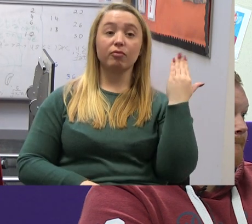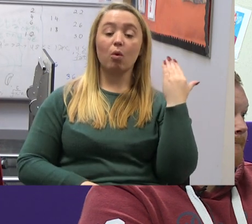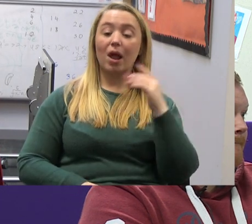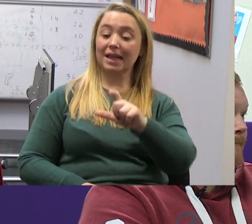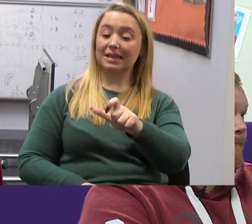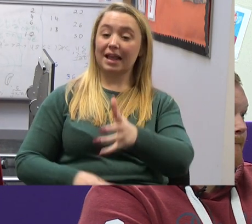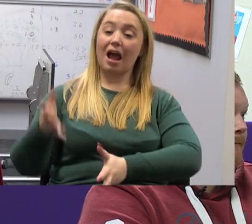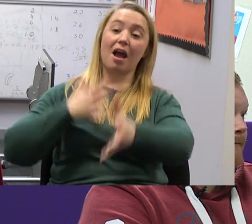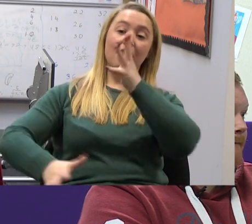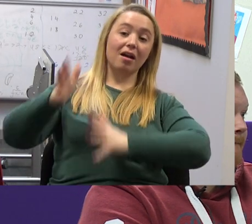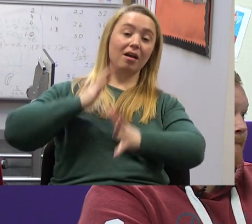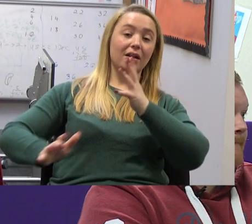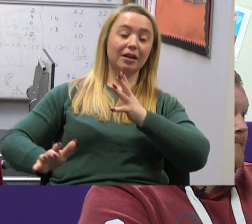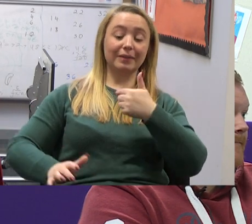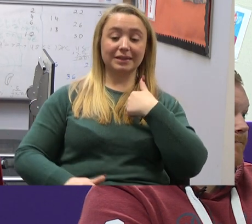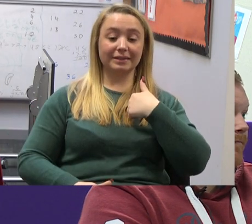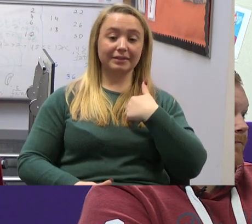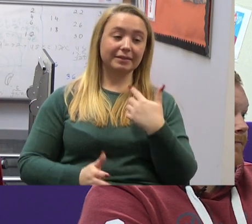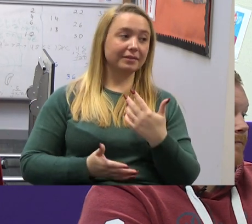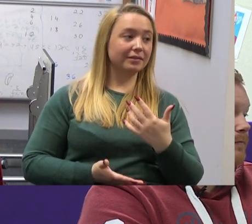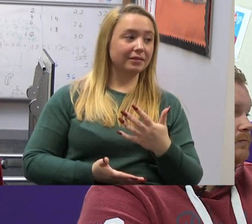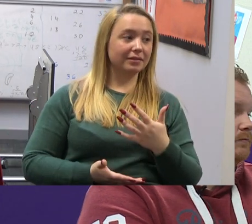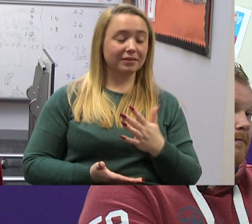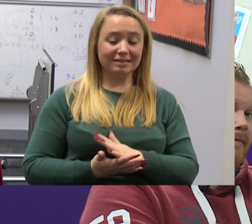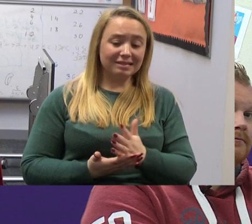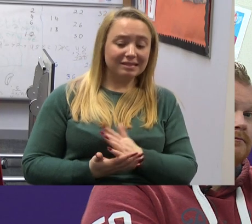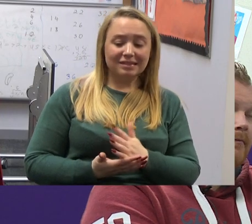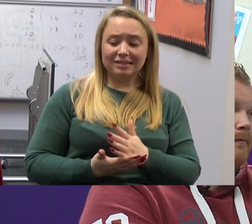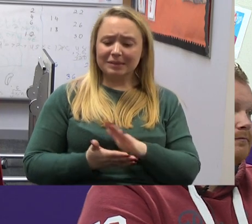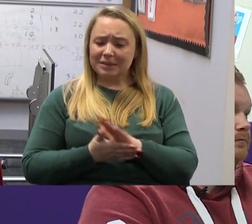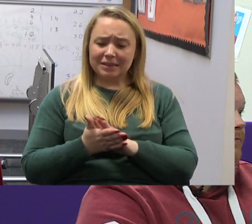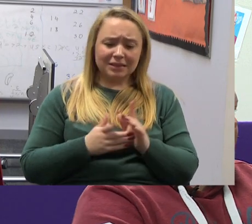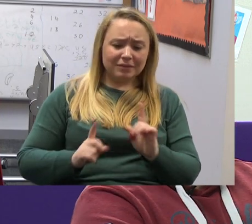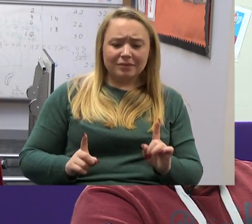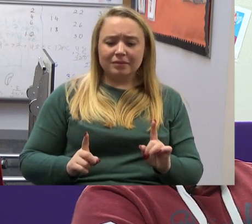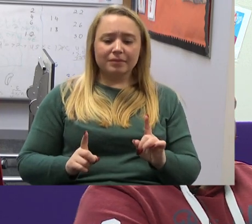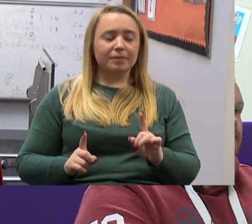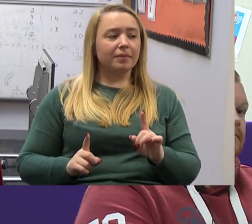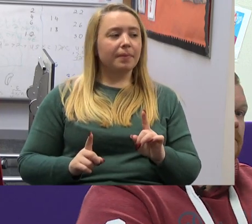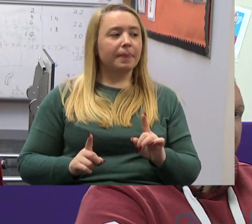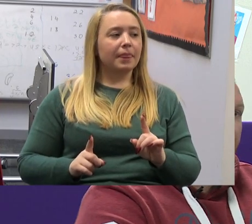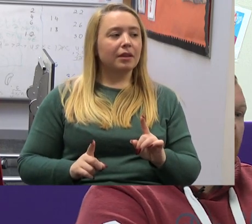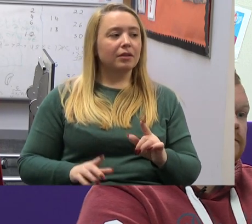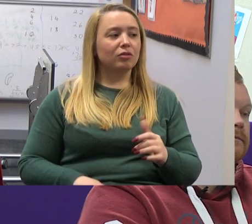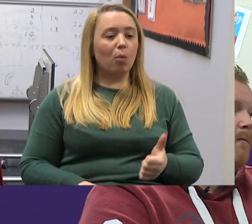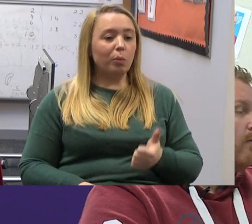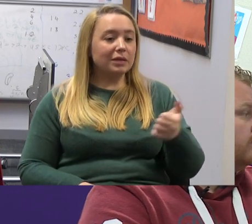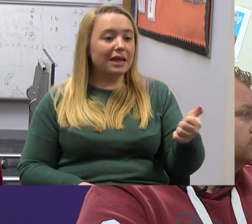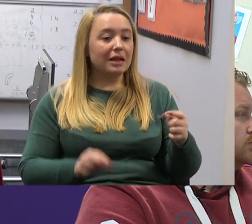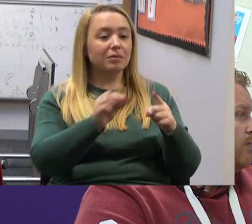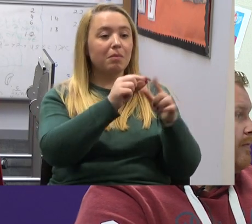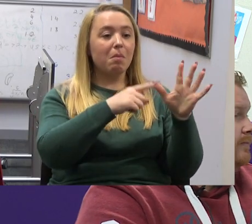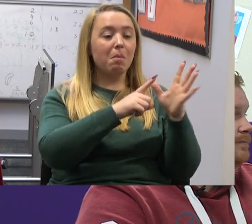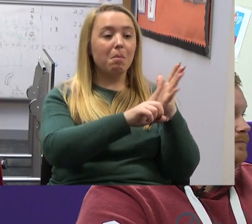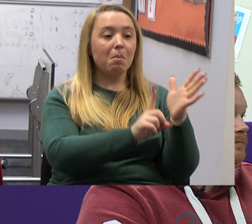Beforehand, it was she would sign to us. And with us not having access to BSL, it was we